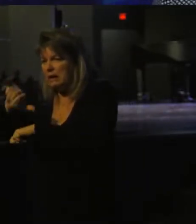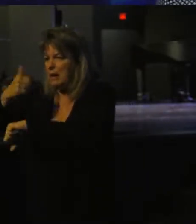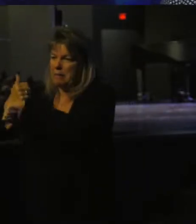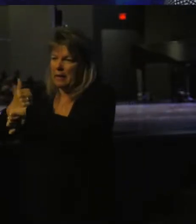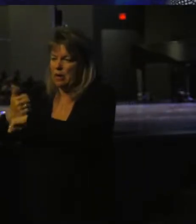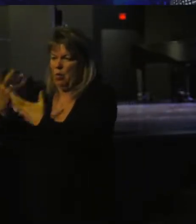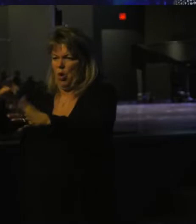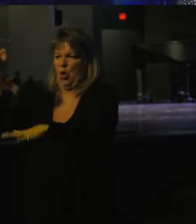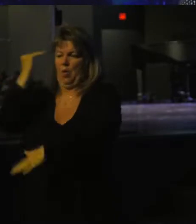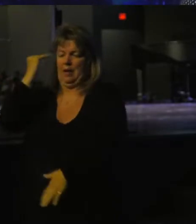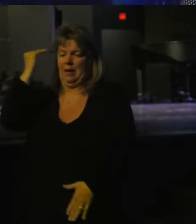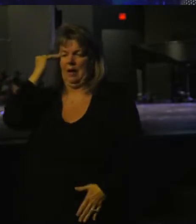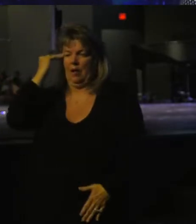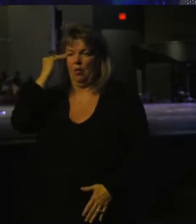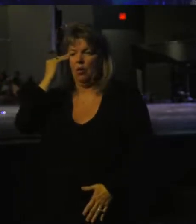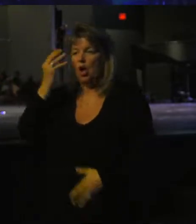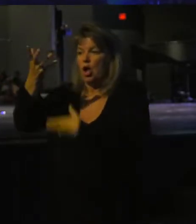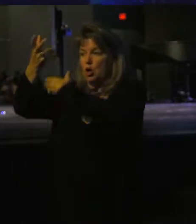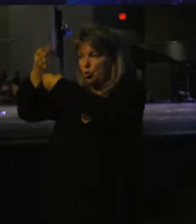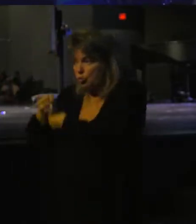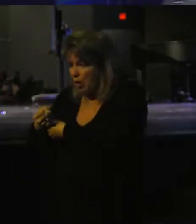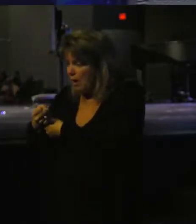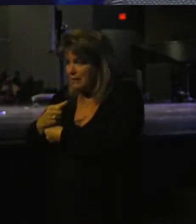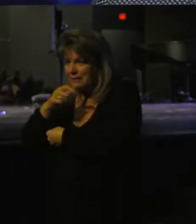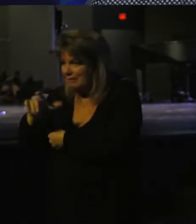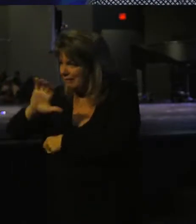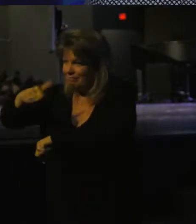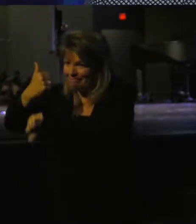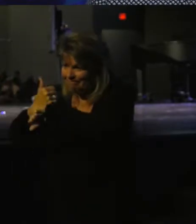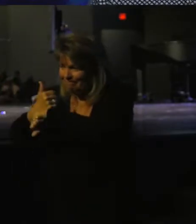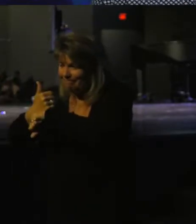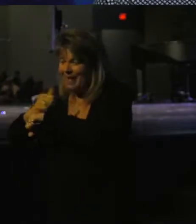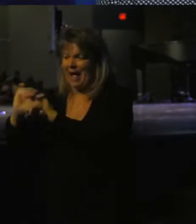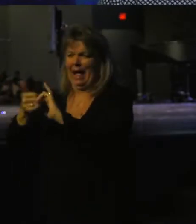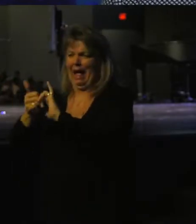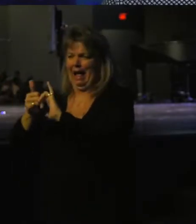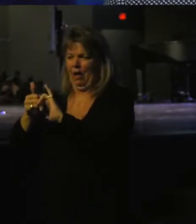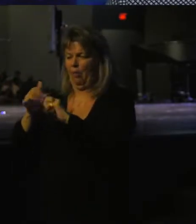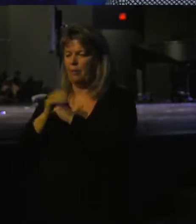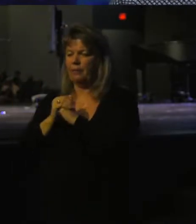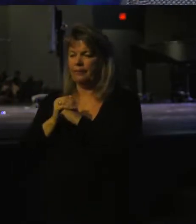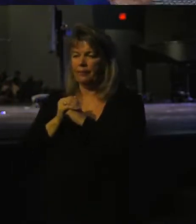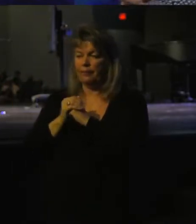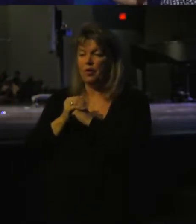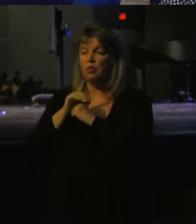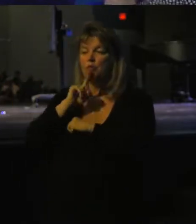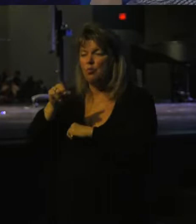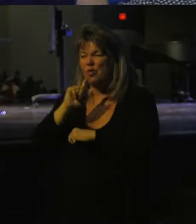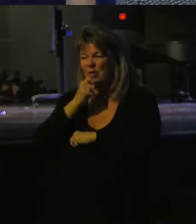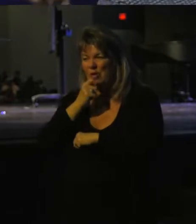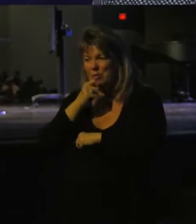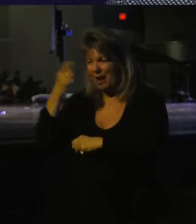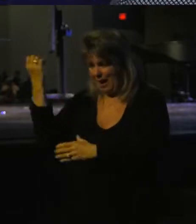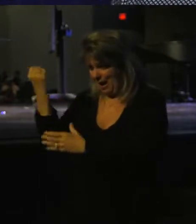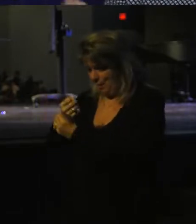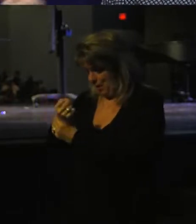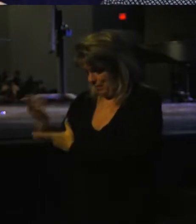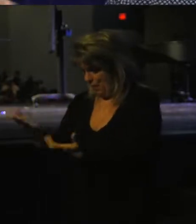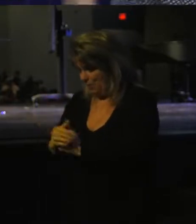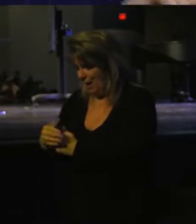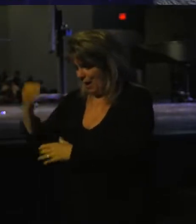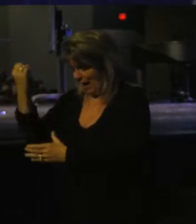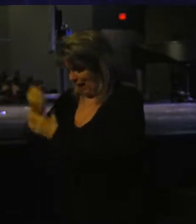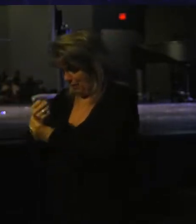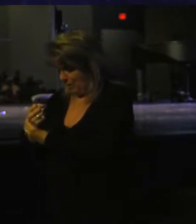known. Complete trust is not built on the how. See, here's what's really cool about Abraham here. While